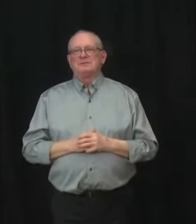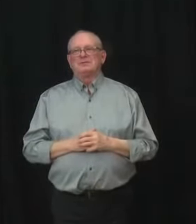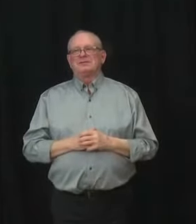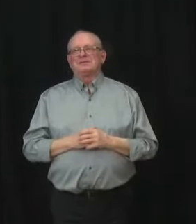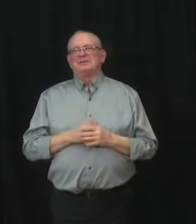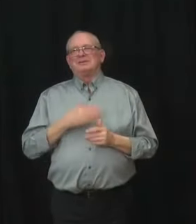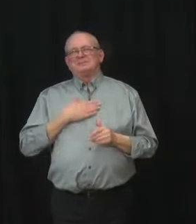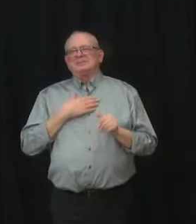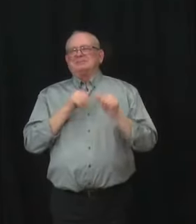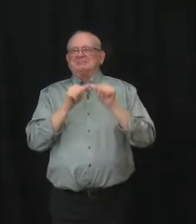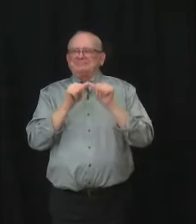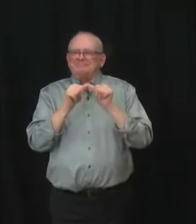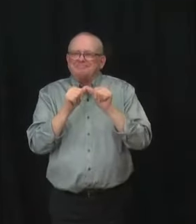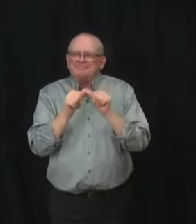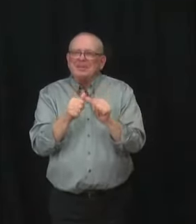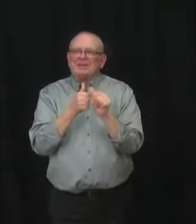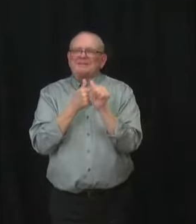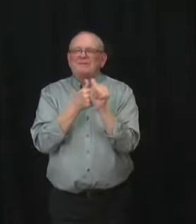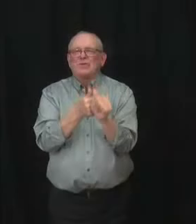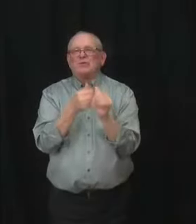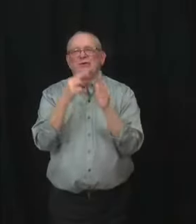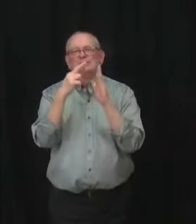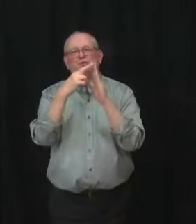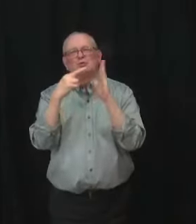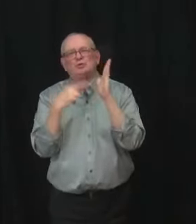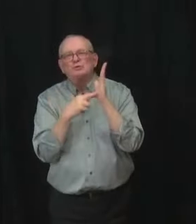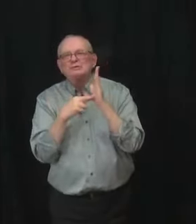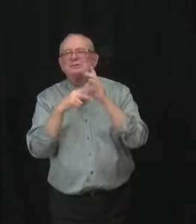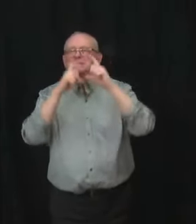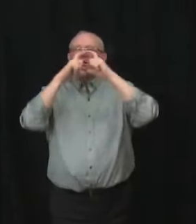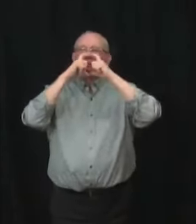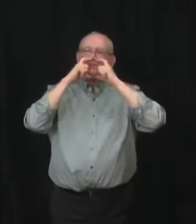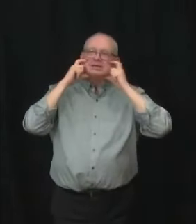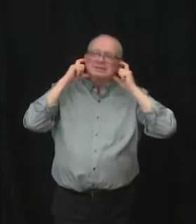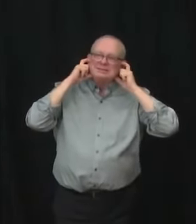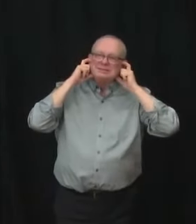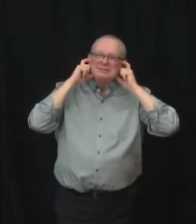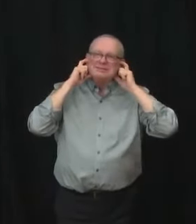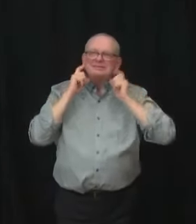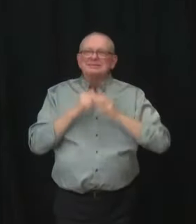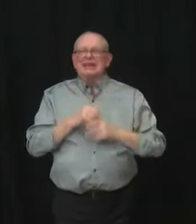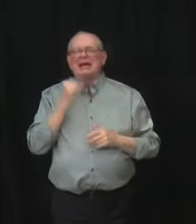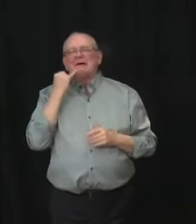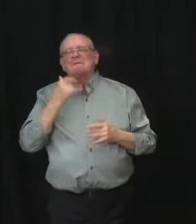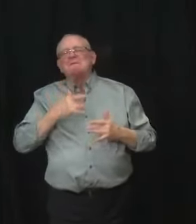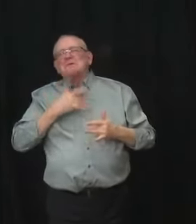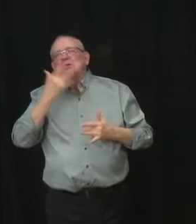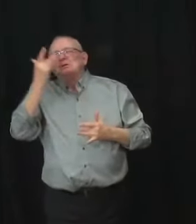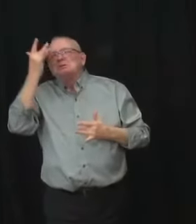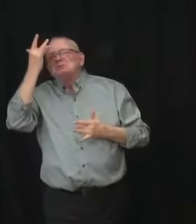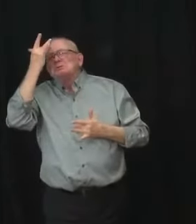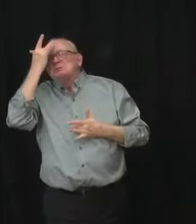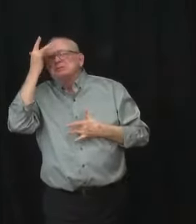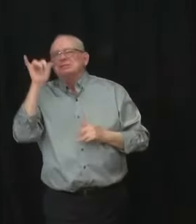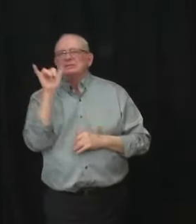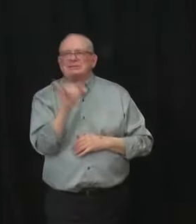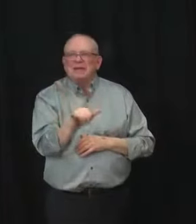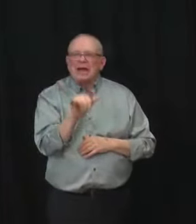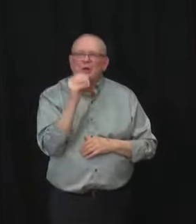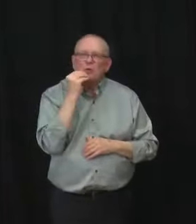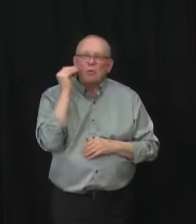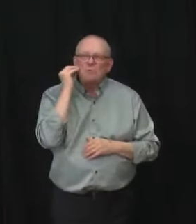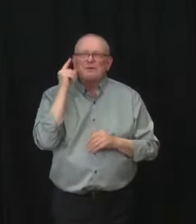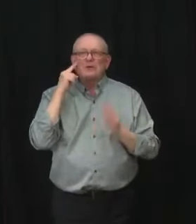wear a mask when appropriate, and stay home if you're not feeling well as I recently did. Omicron is so